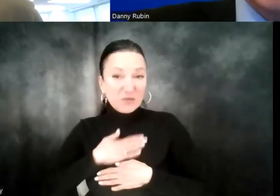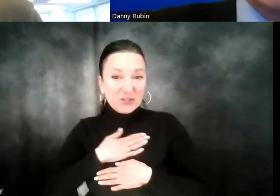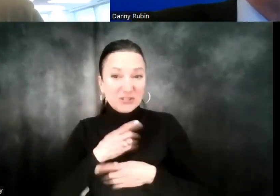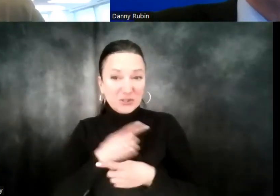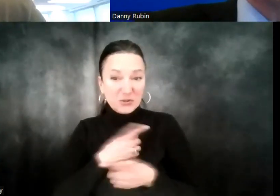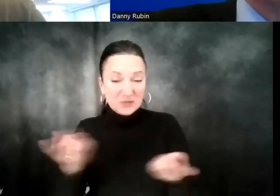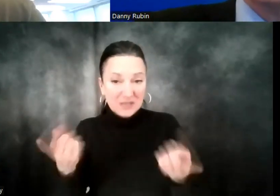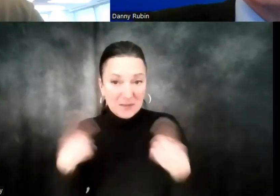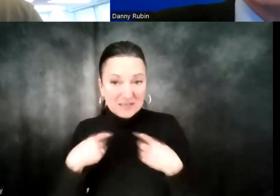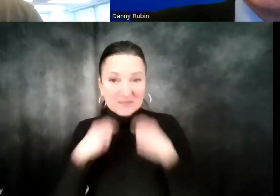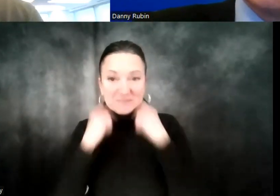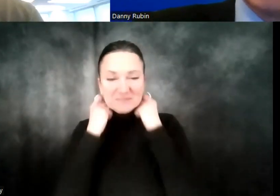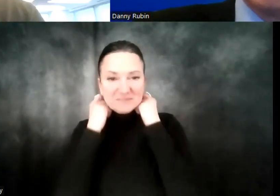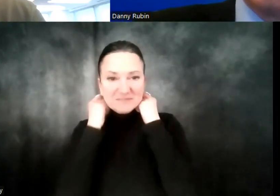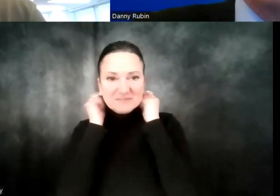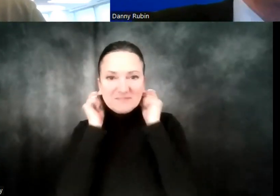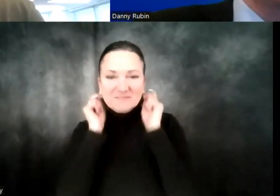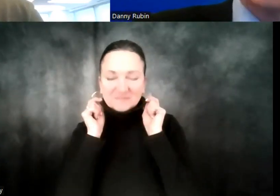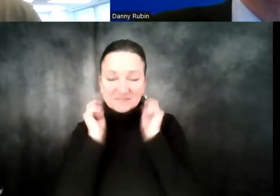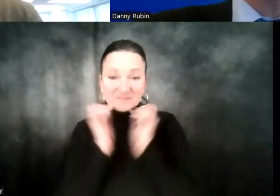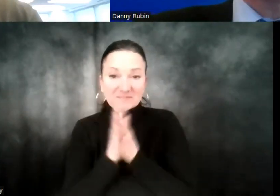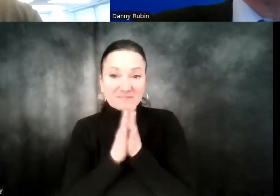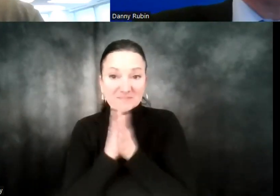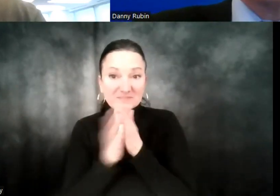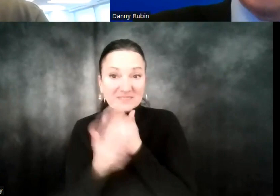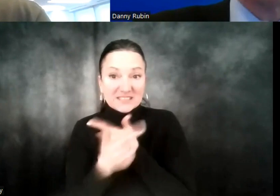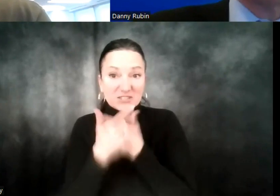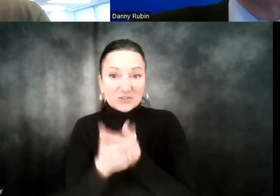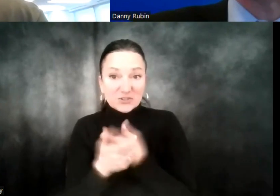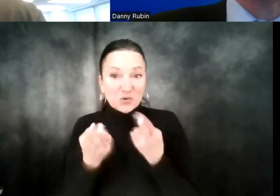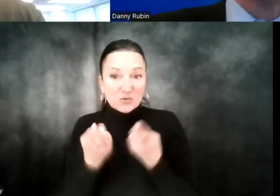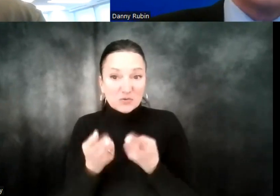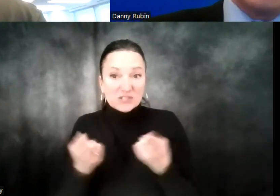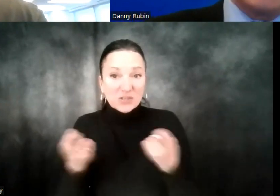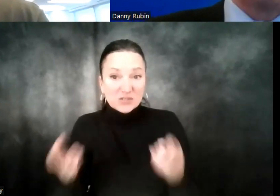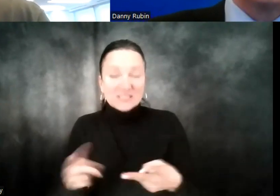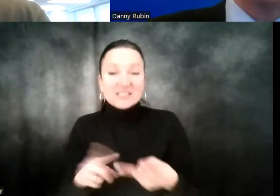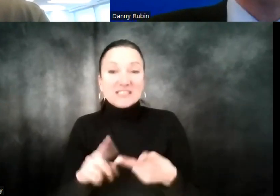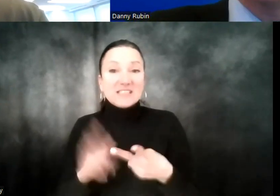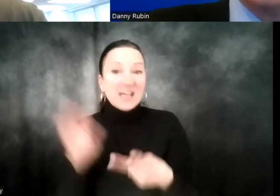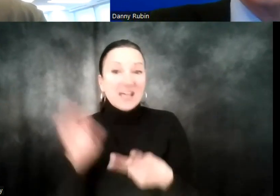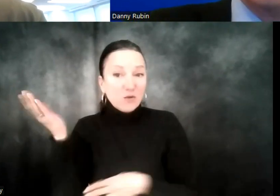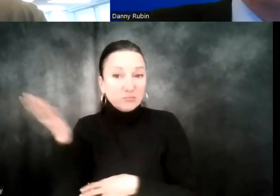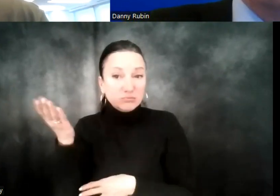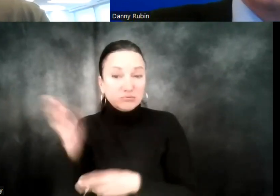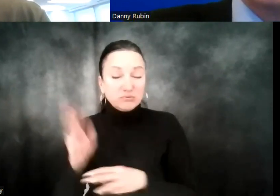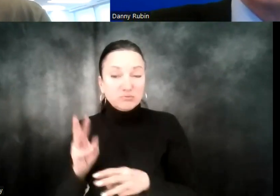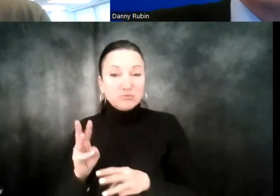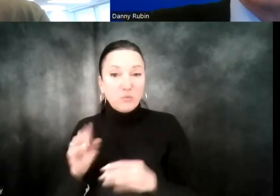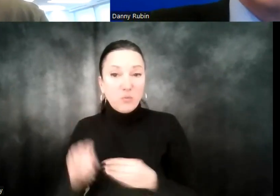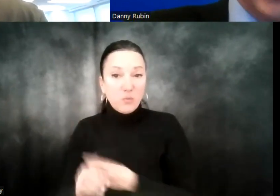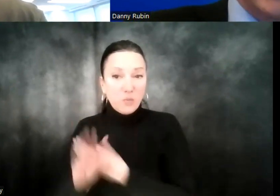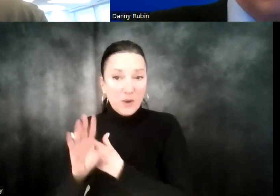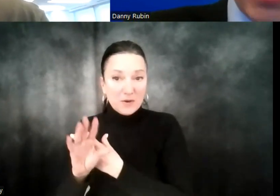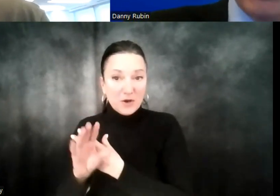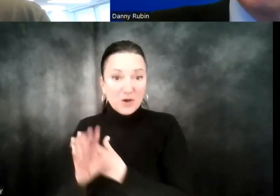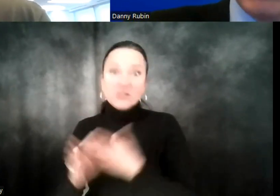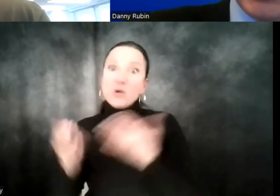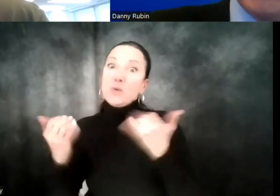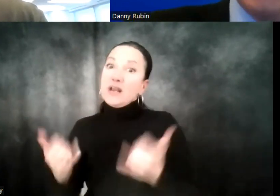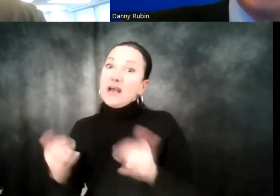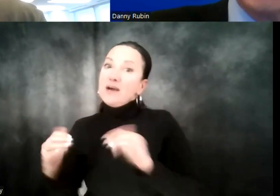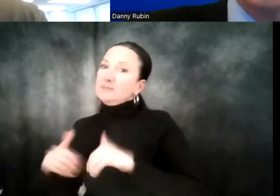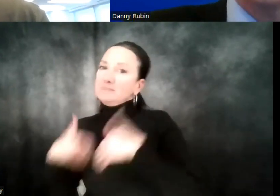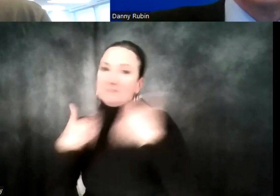being interested in our resources and our webinars. So with that, I'd love to bring in our guest,